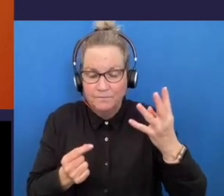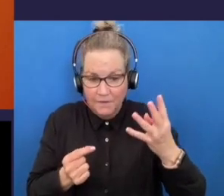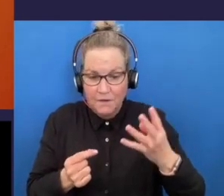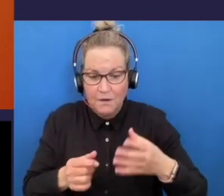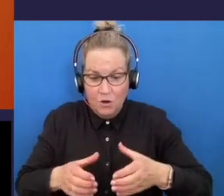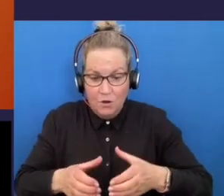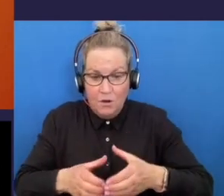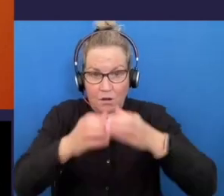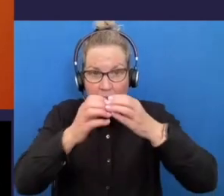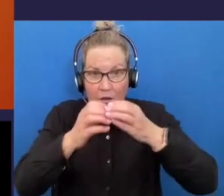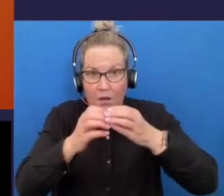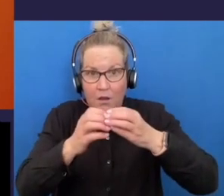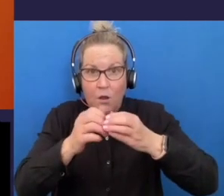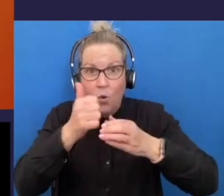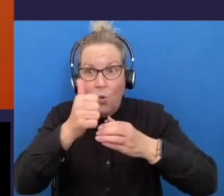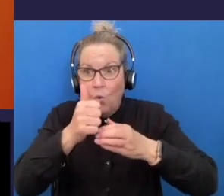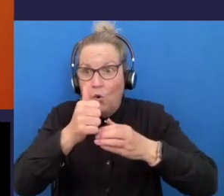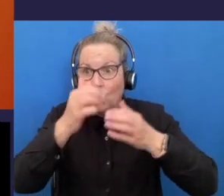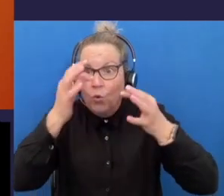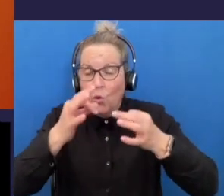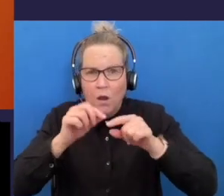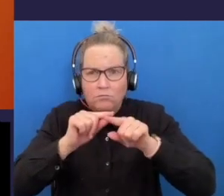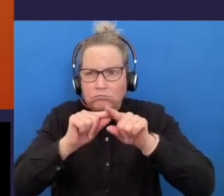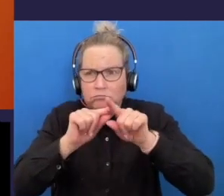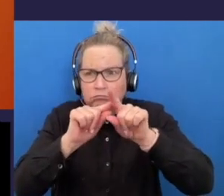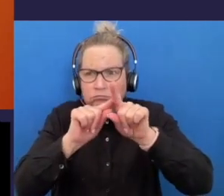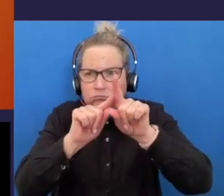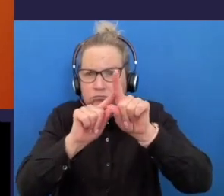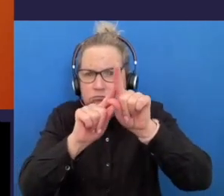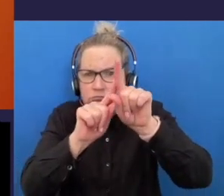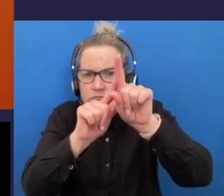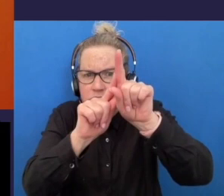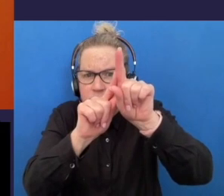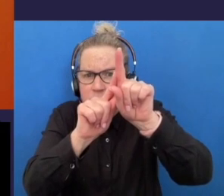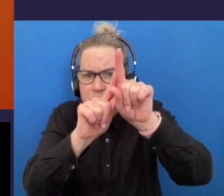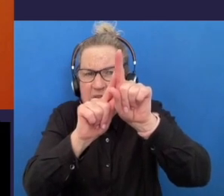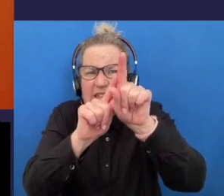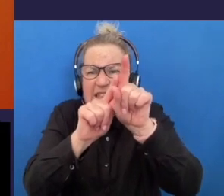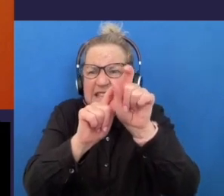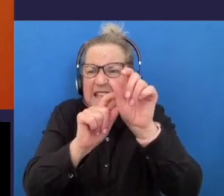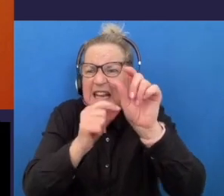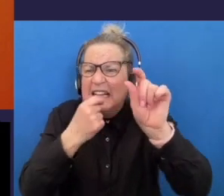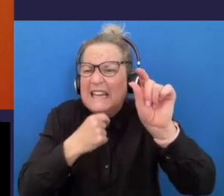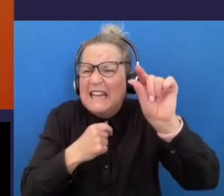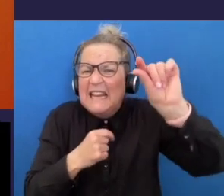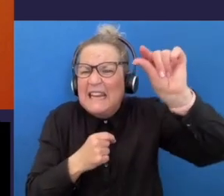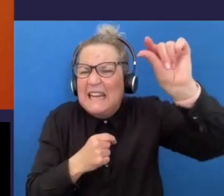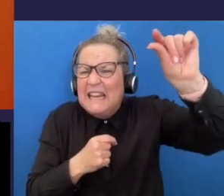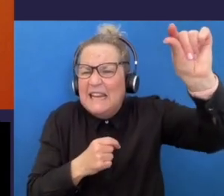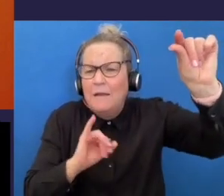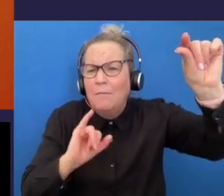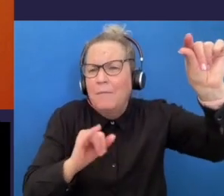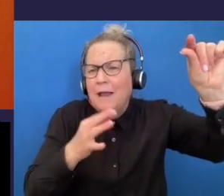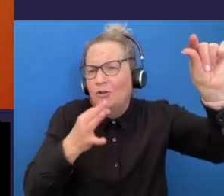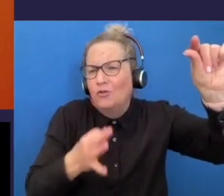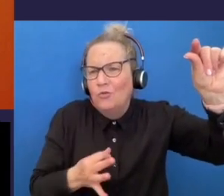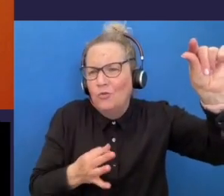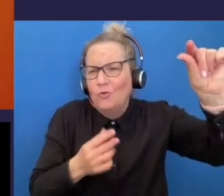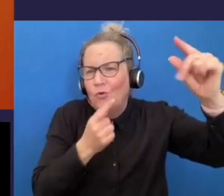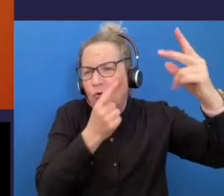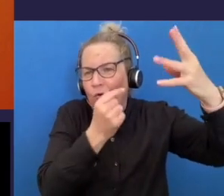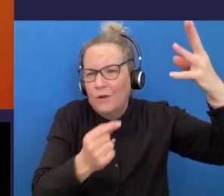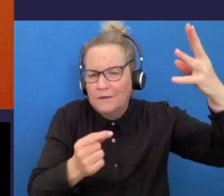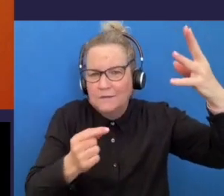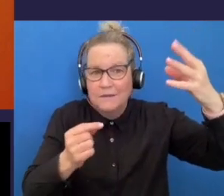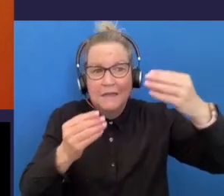stay on you on your tree you make a bad choice further out the branch you go skinnier the branch becomes when you get out on them flimsy branches